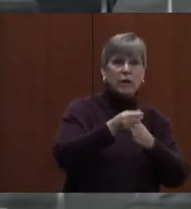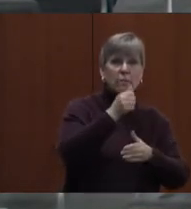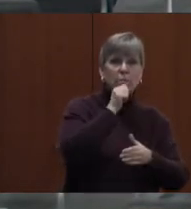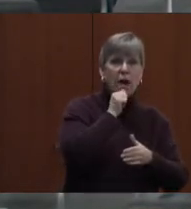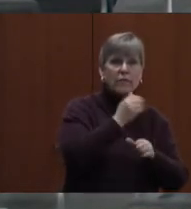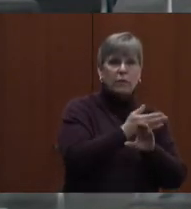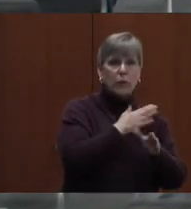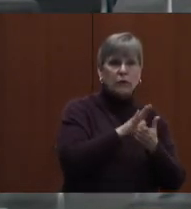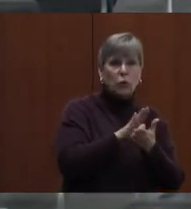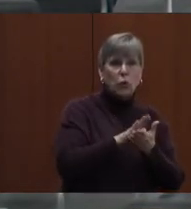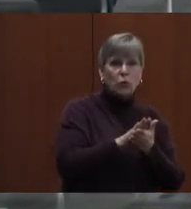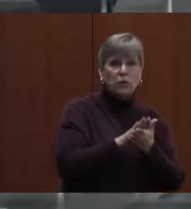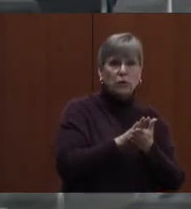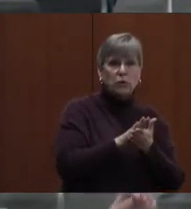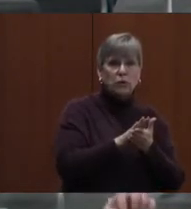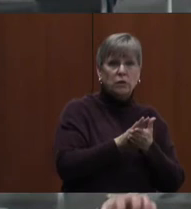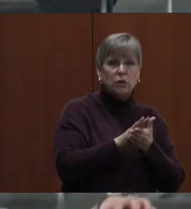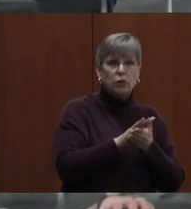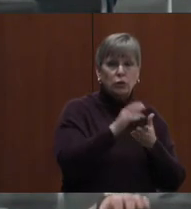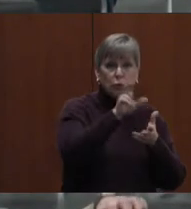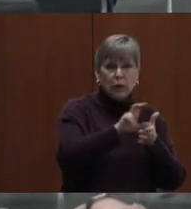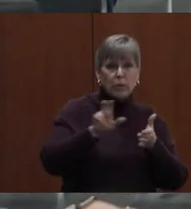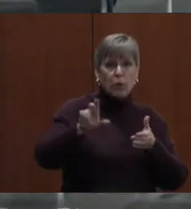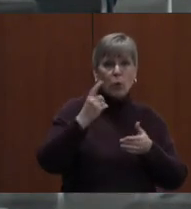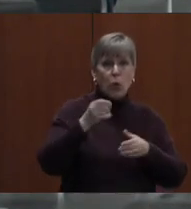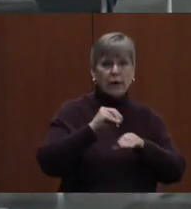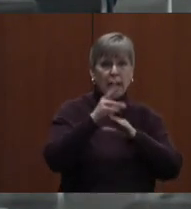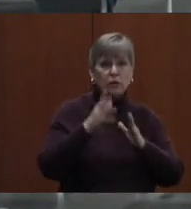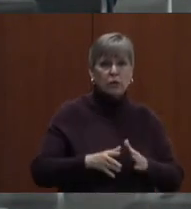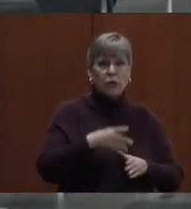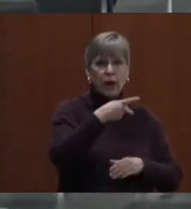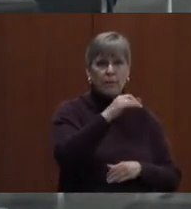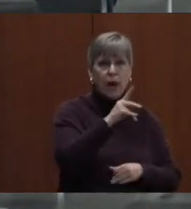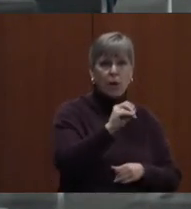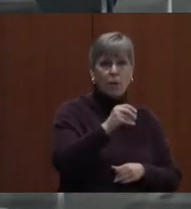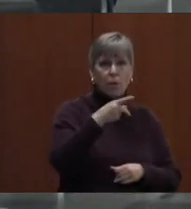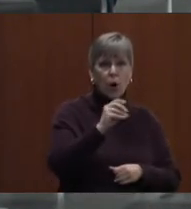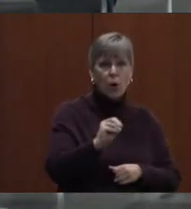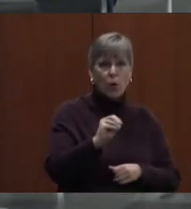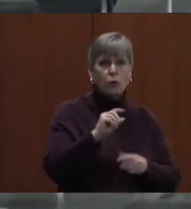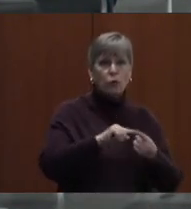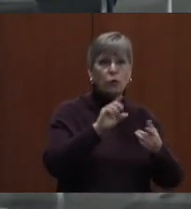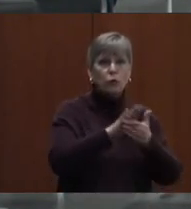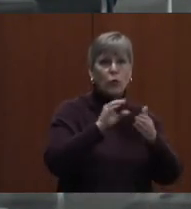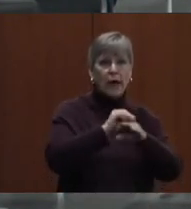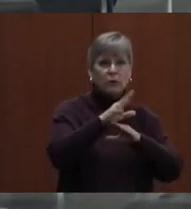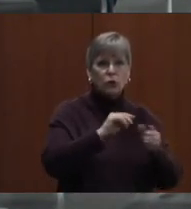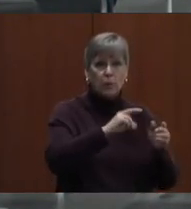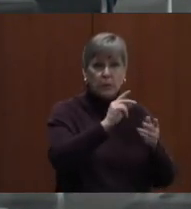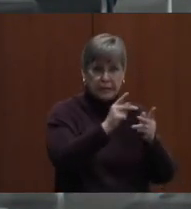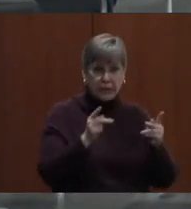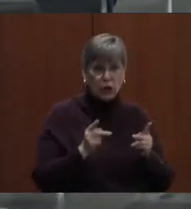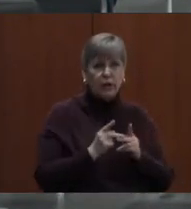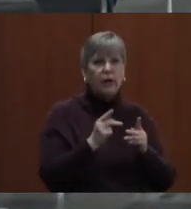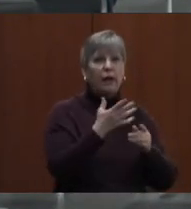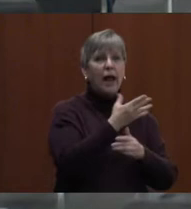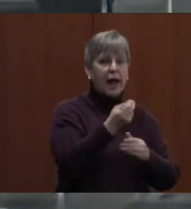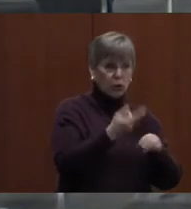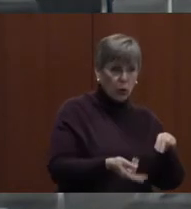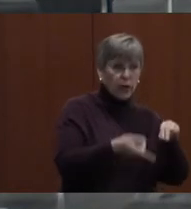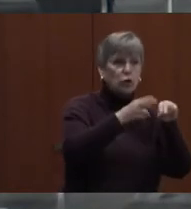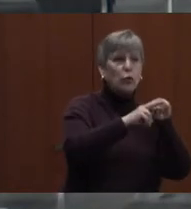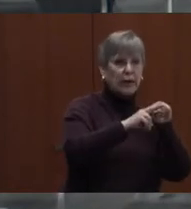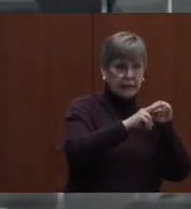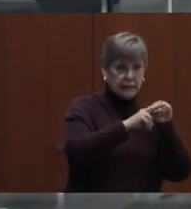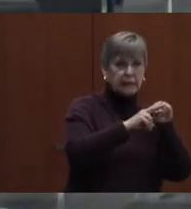preschools, to redeploy one counseling paraprofessional to a school counselor position, and to increase the